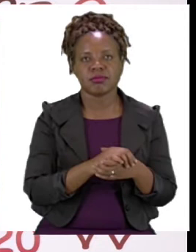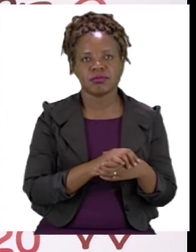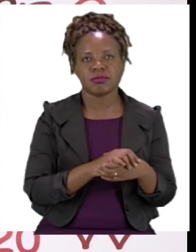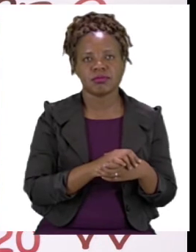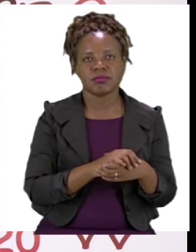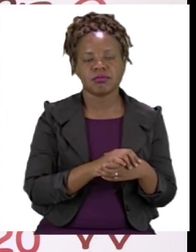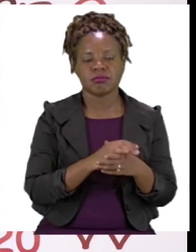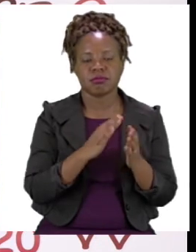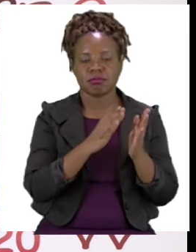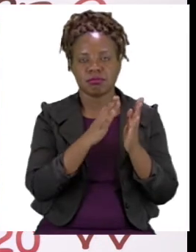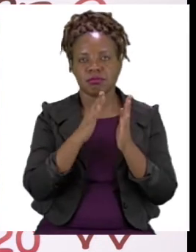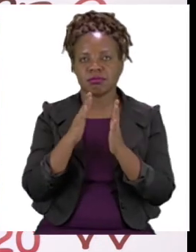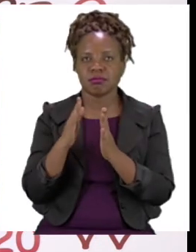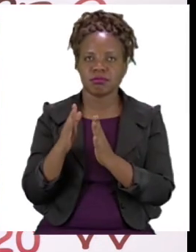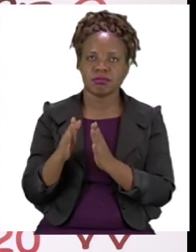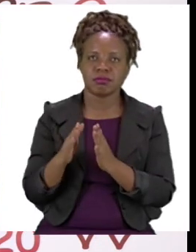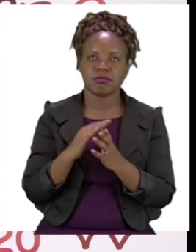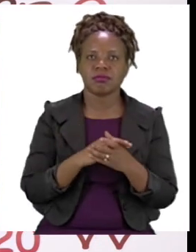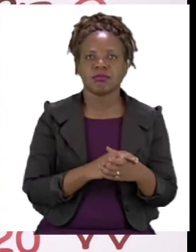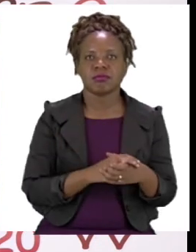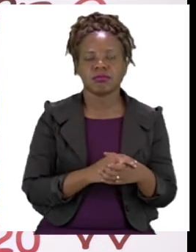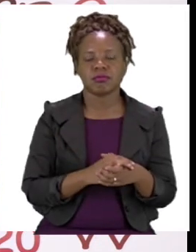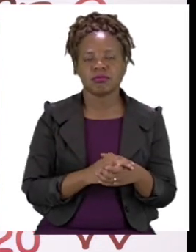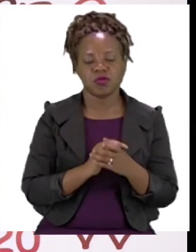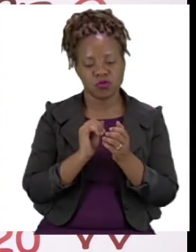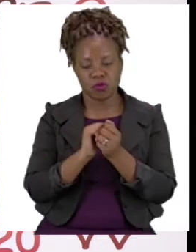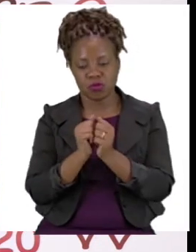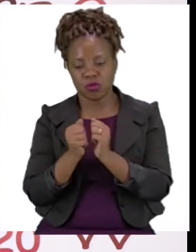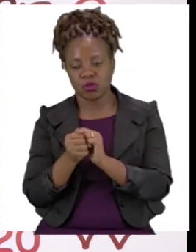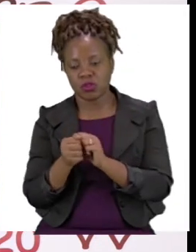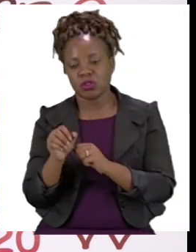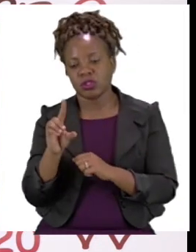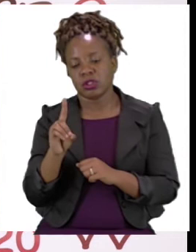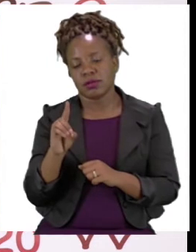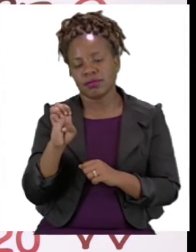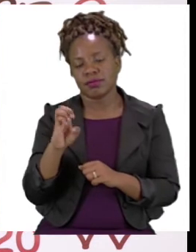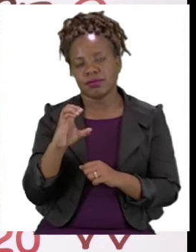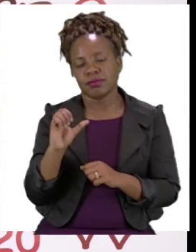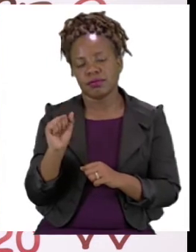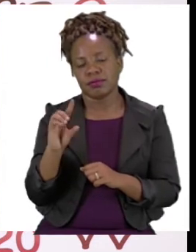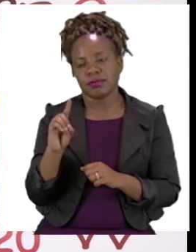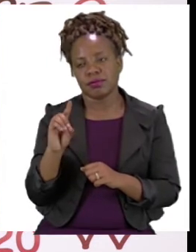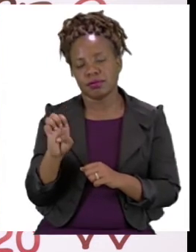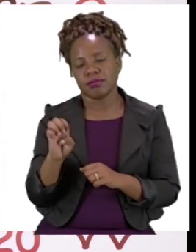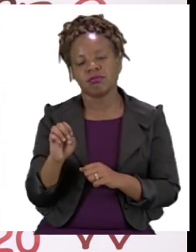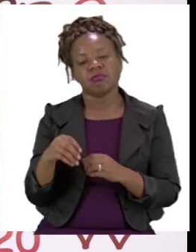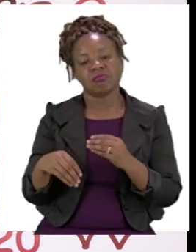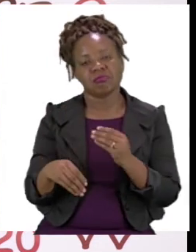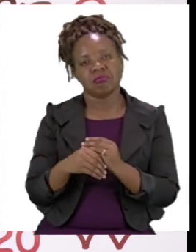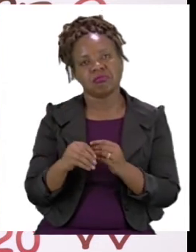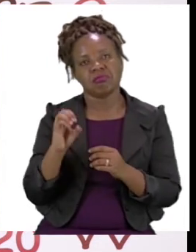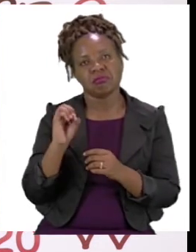Now in order for us to change these numbers into decade numbers, all we need to do is add a zero